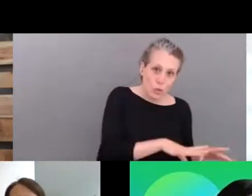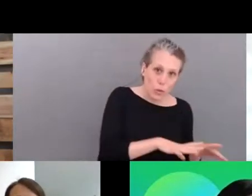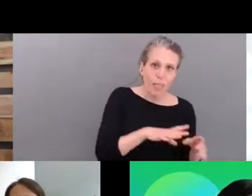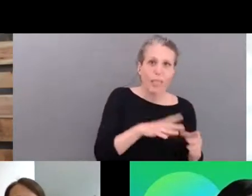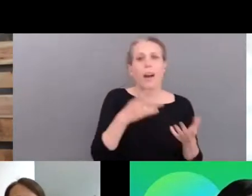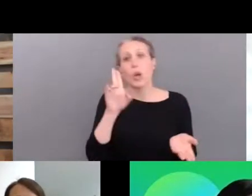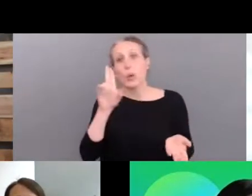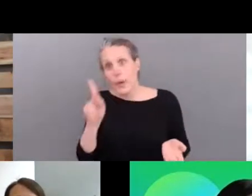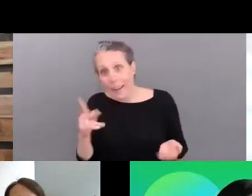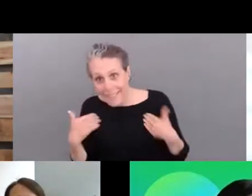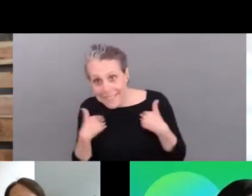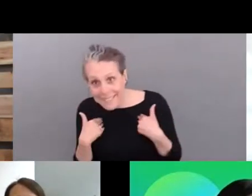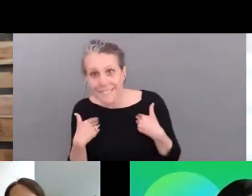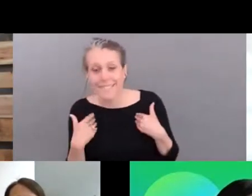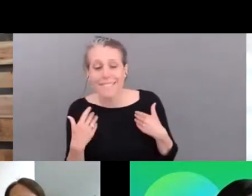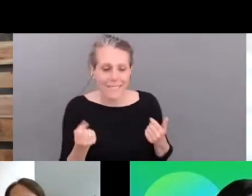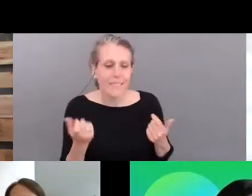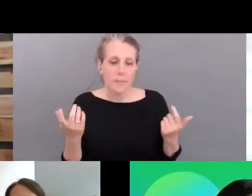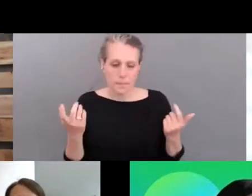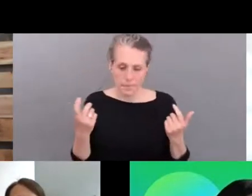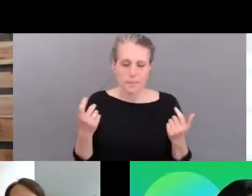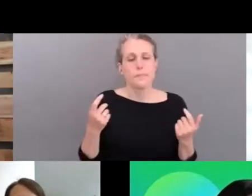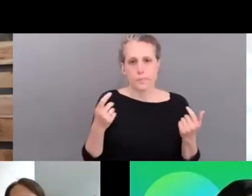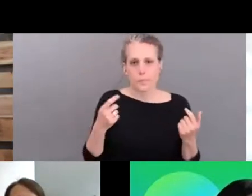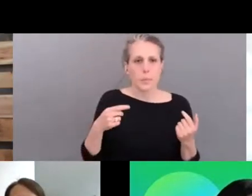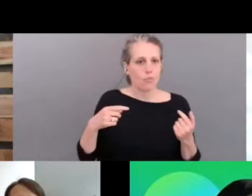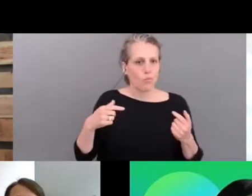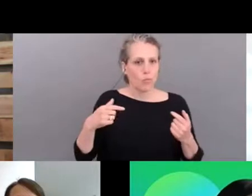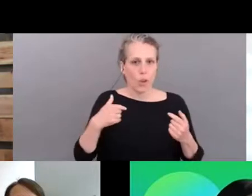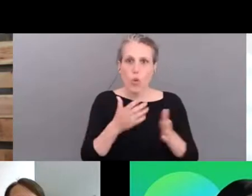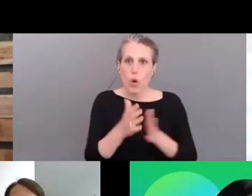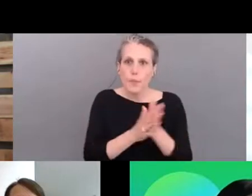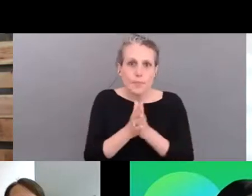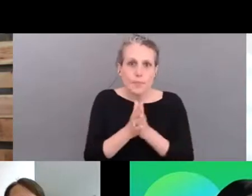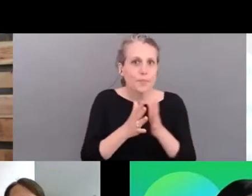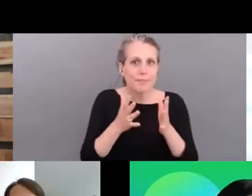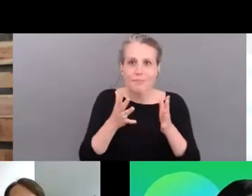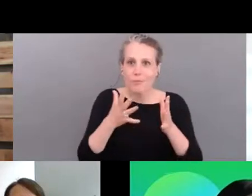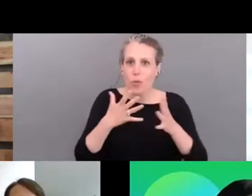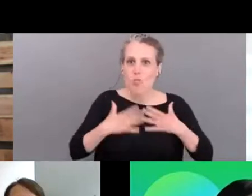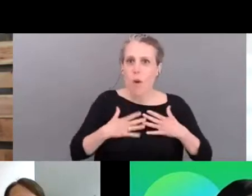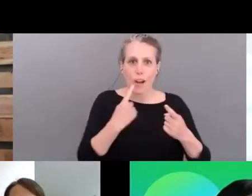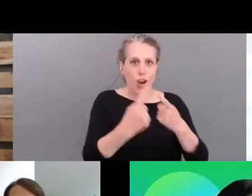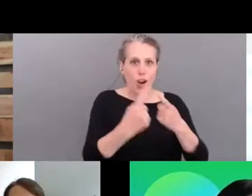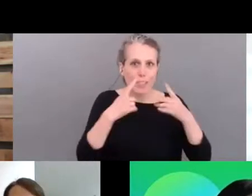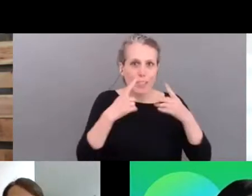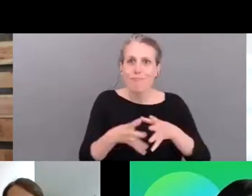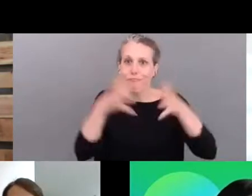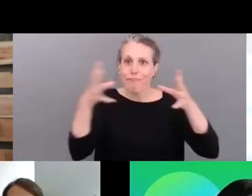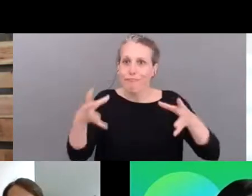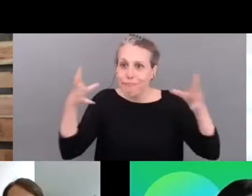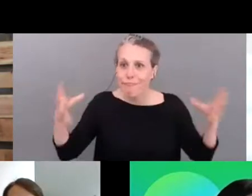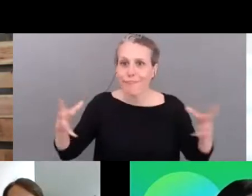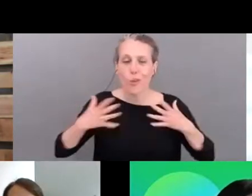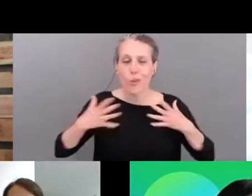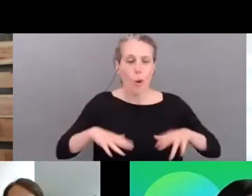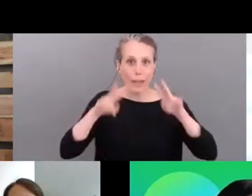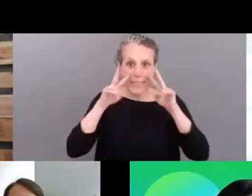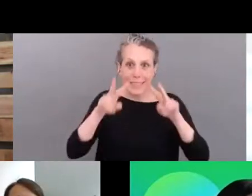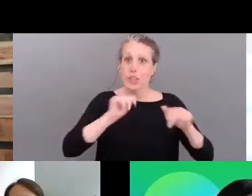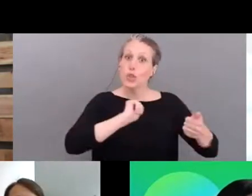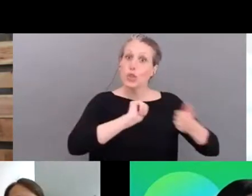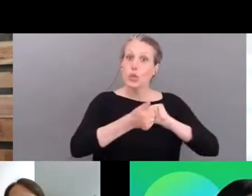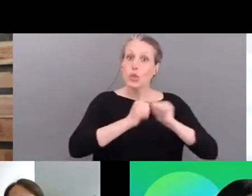so very much open to helping the dialogue and helping bring sports together with with stakeholders